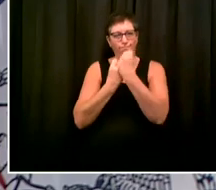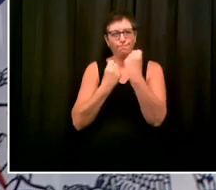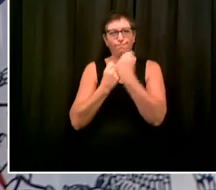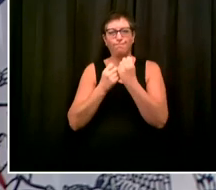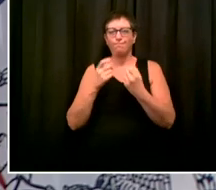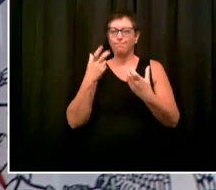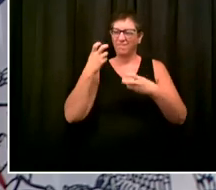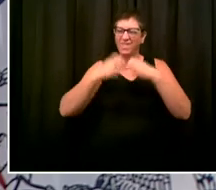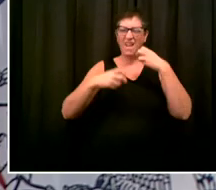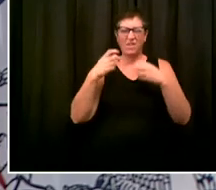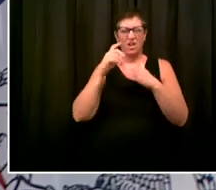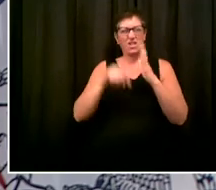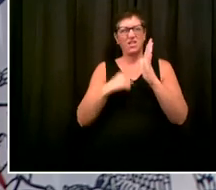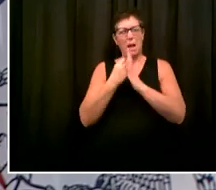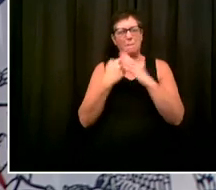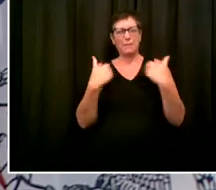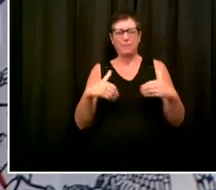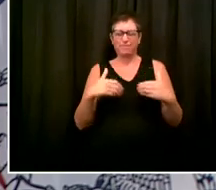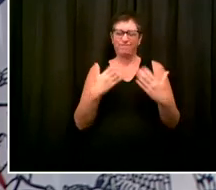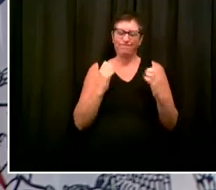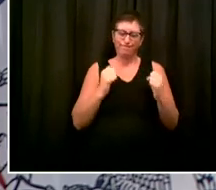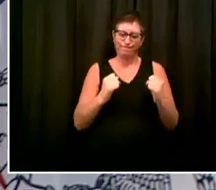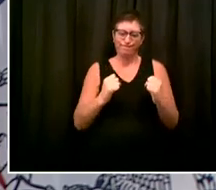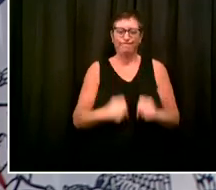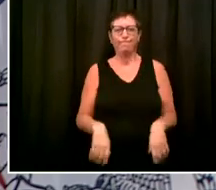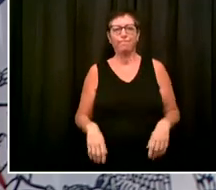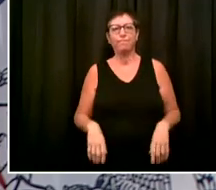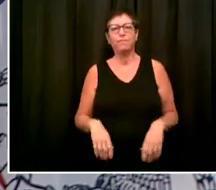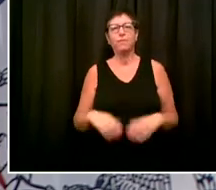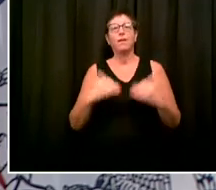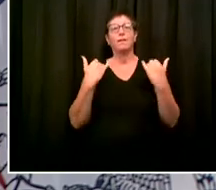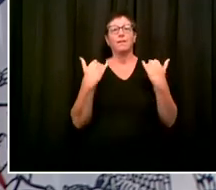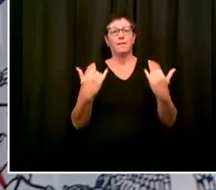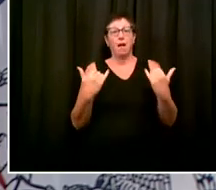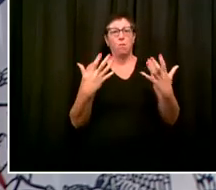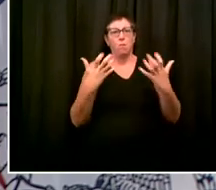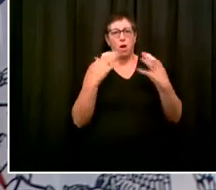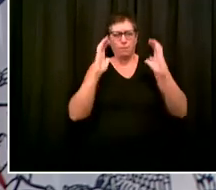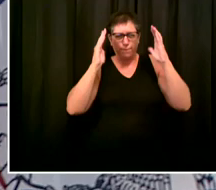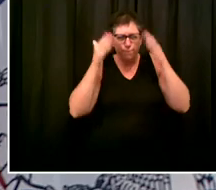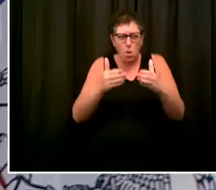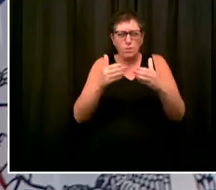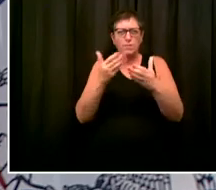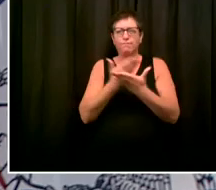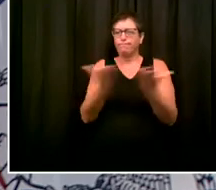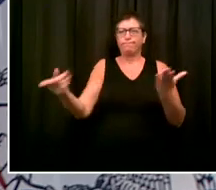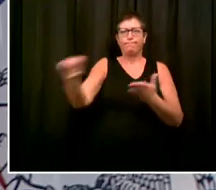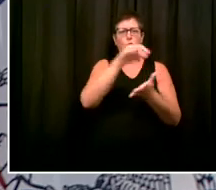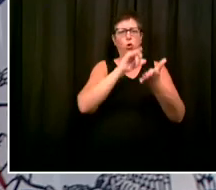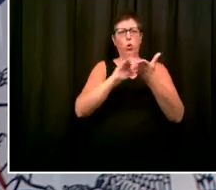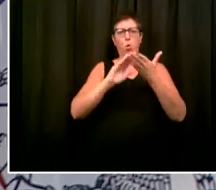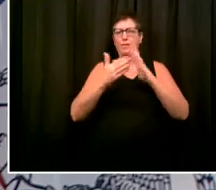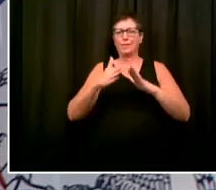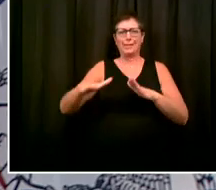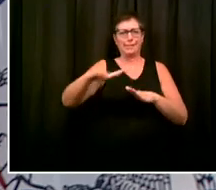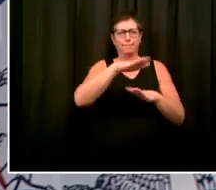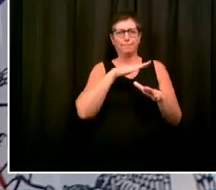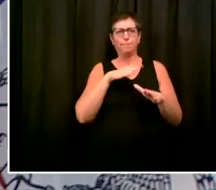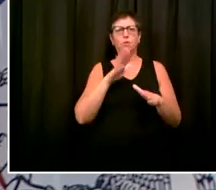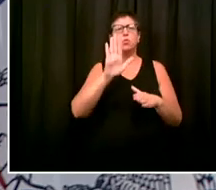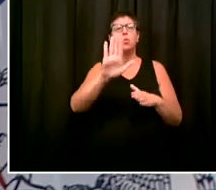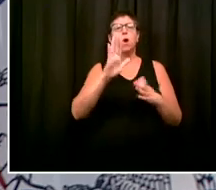back to the extraordinary effort in this city to fight back this disease. And every New Yorker is